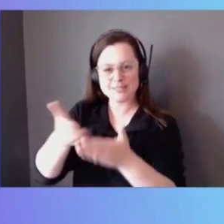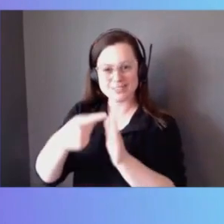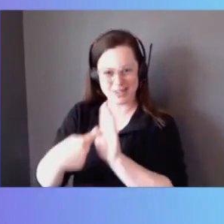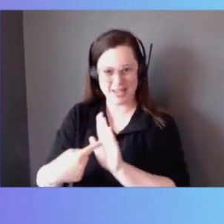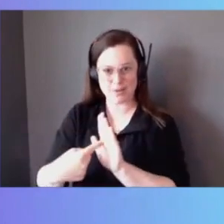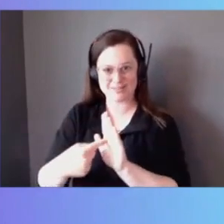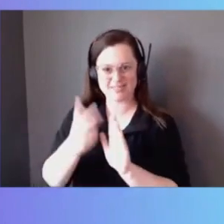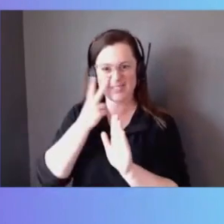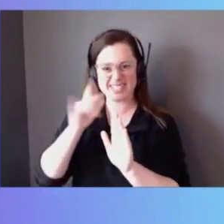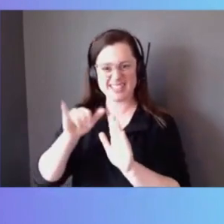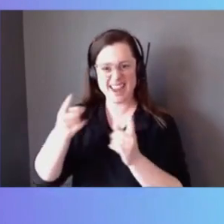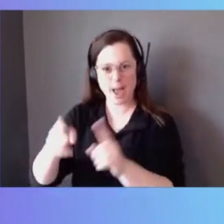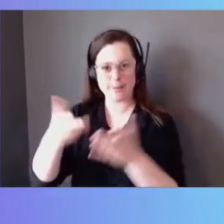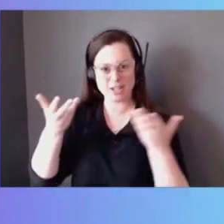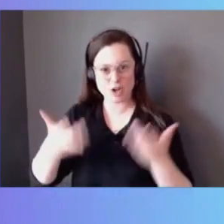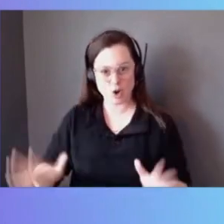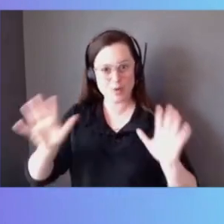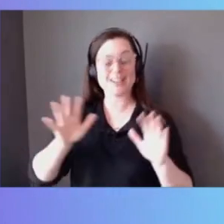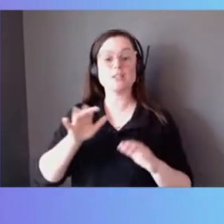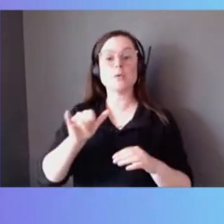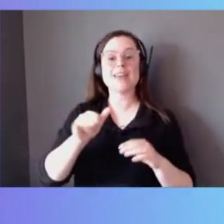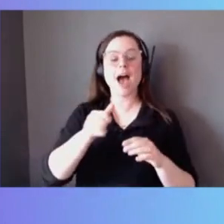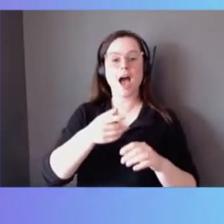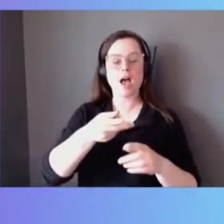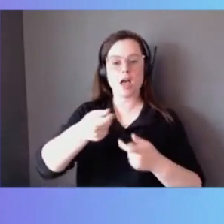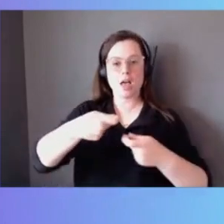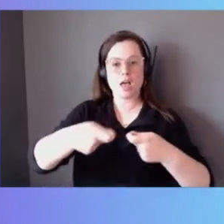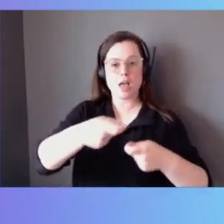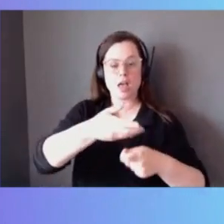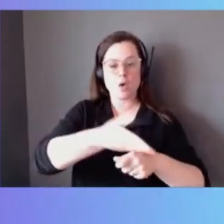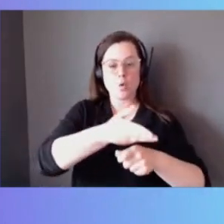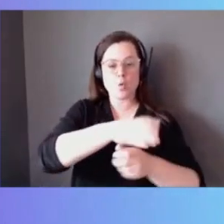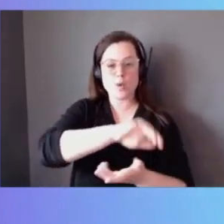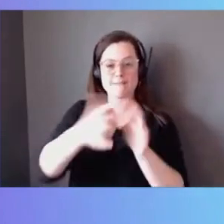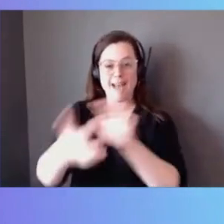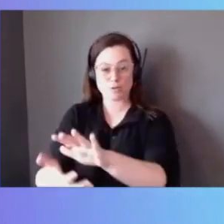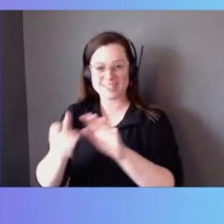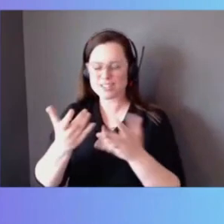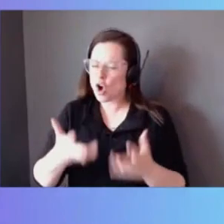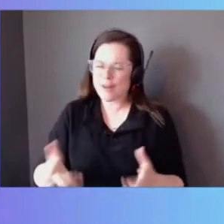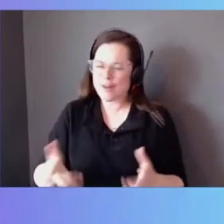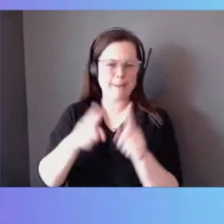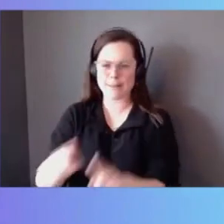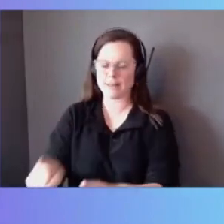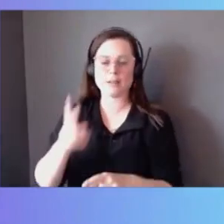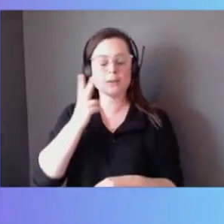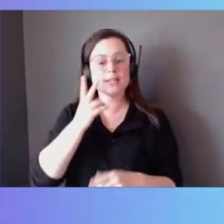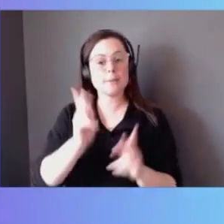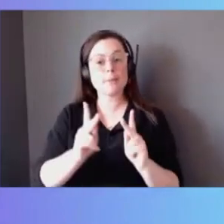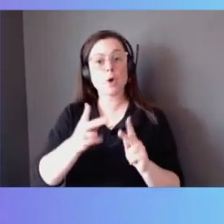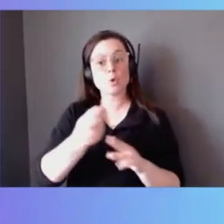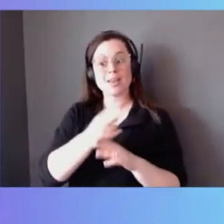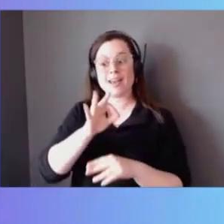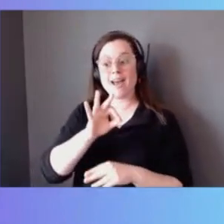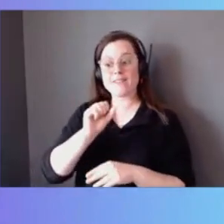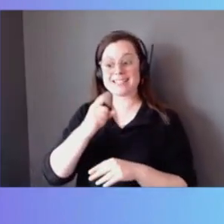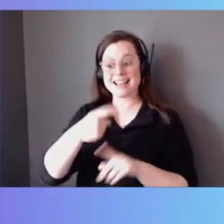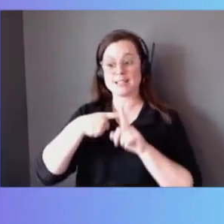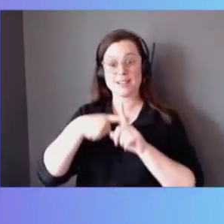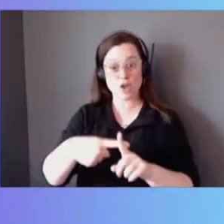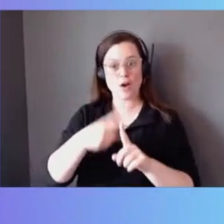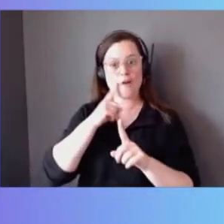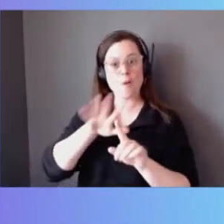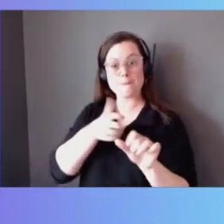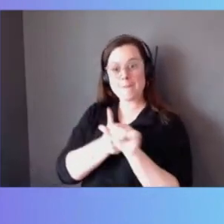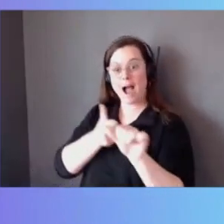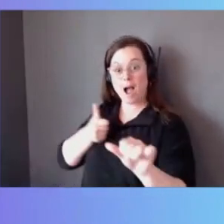kind of stuff. So, that refactoring stuff is happening already. We see people using FSx as a target for backups and things like that.